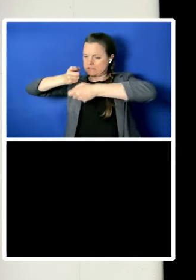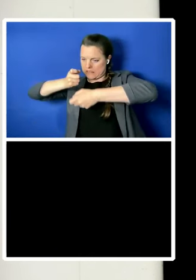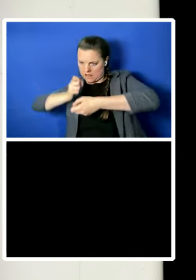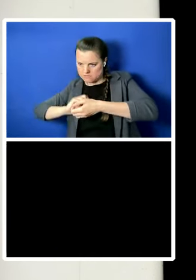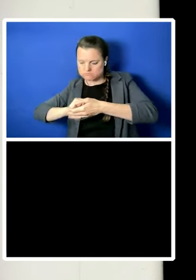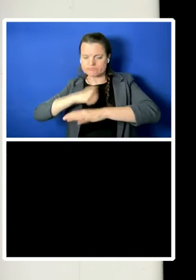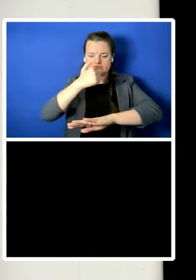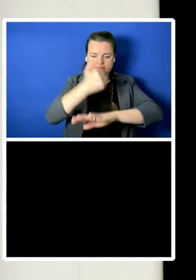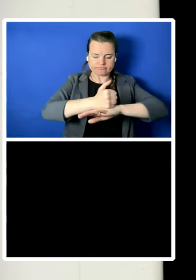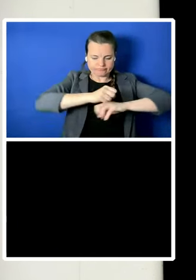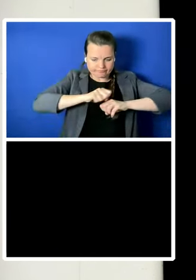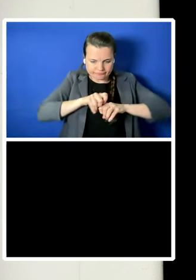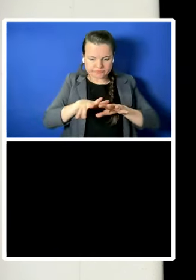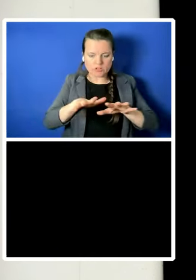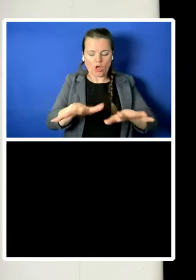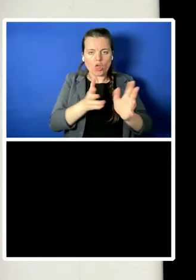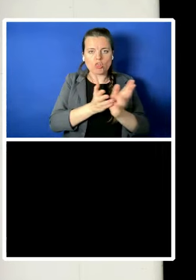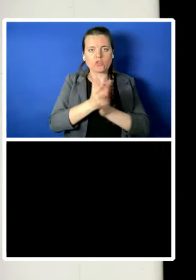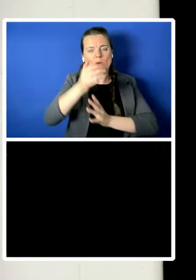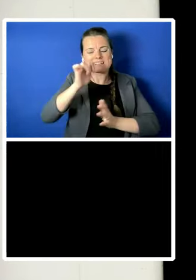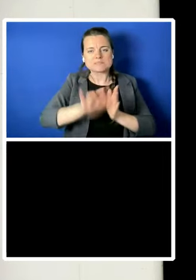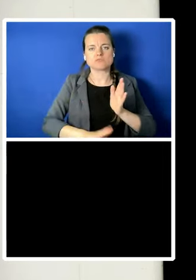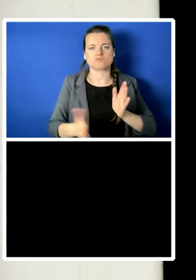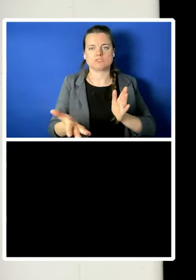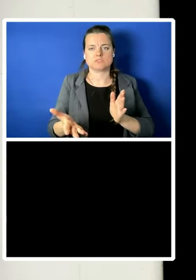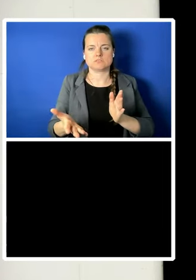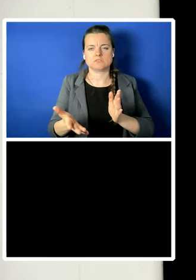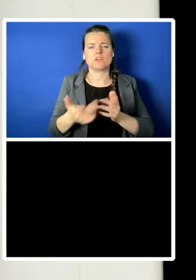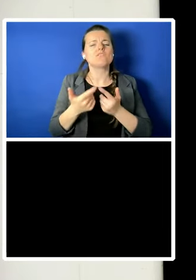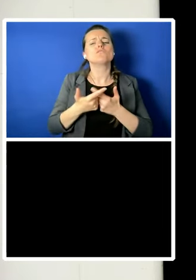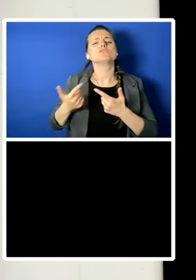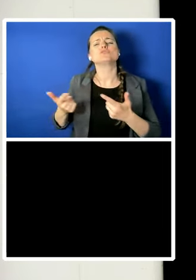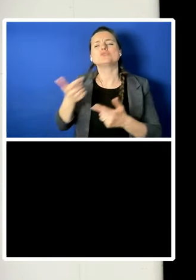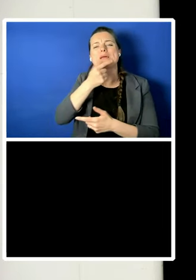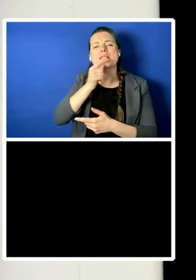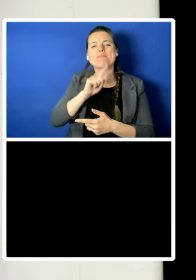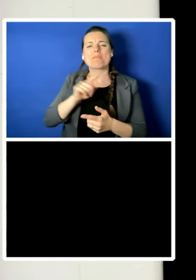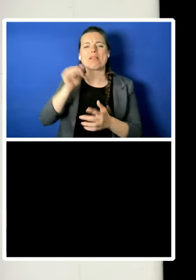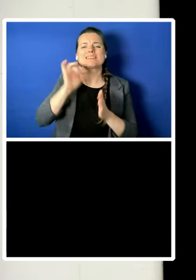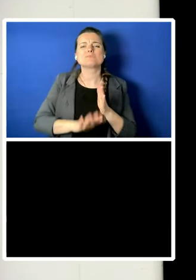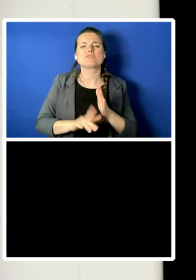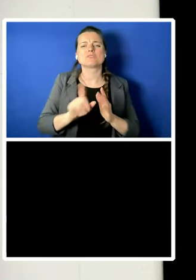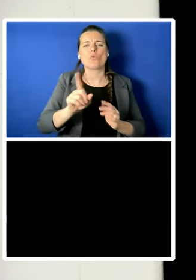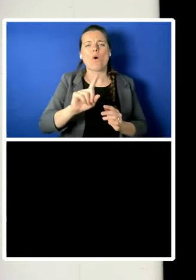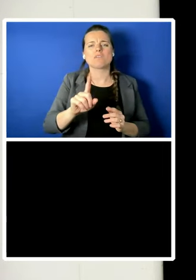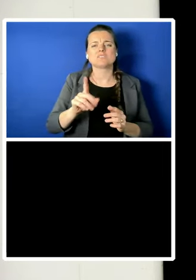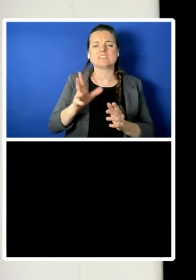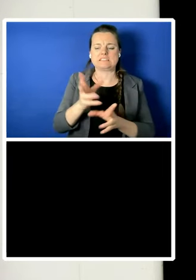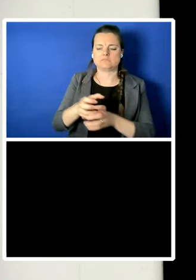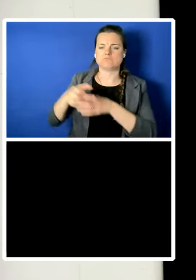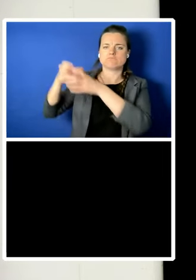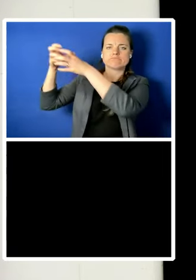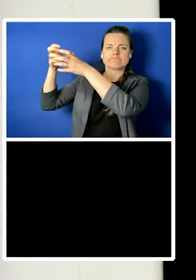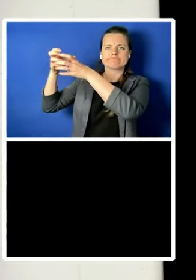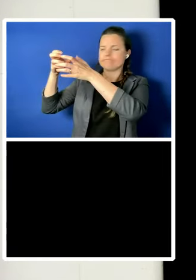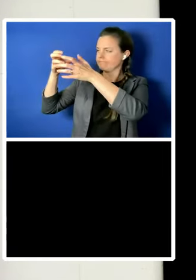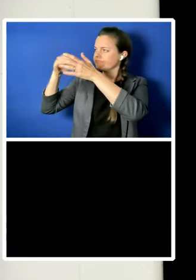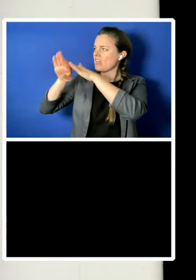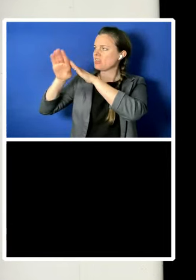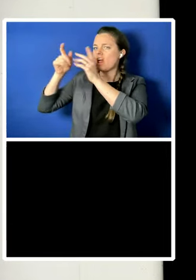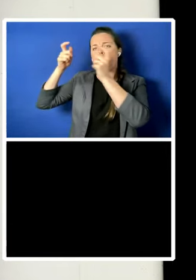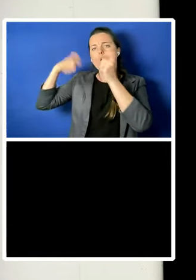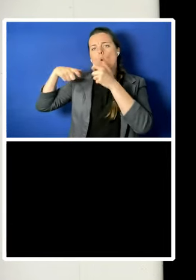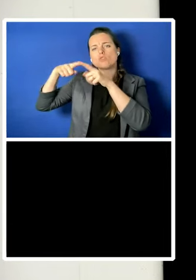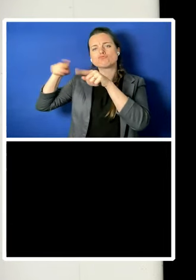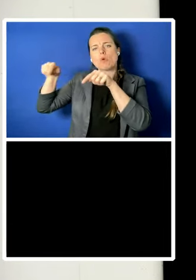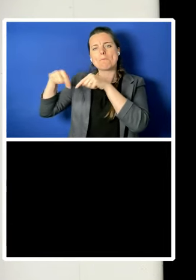For too many people, human rights reside in the sanctity of the courtroom, with lawyers and